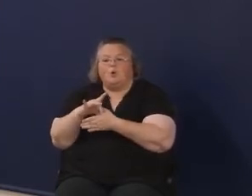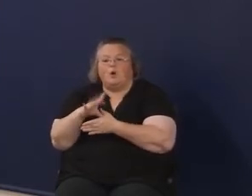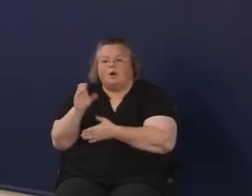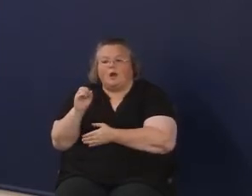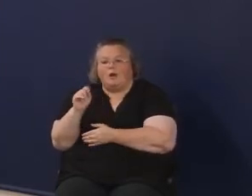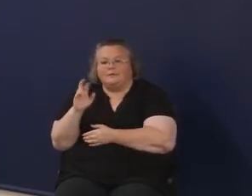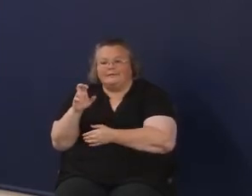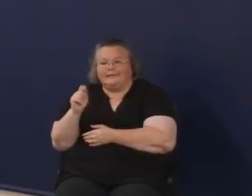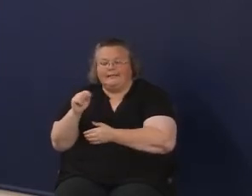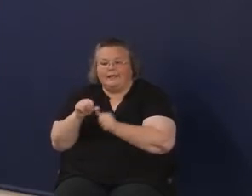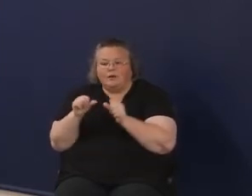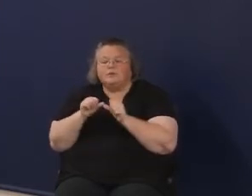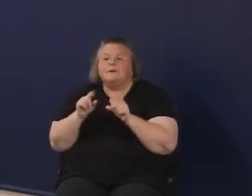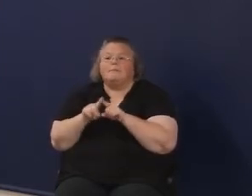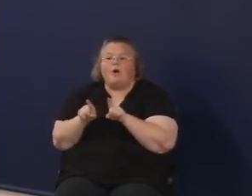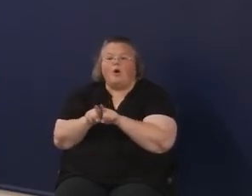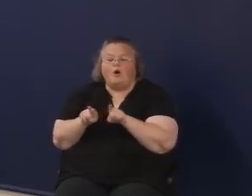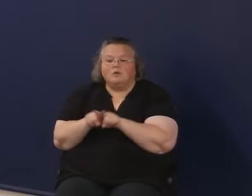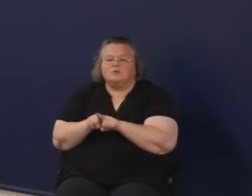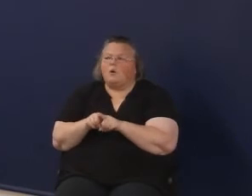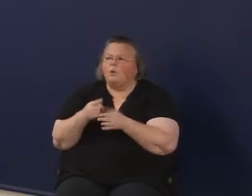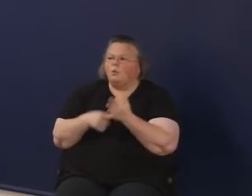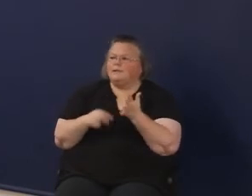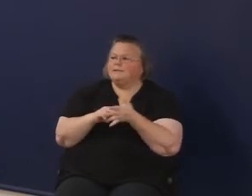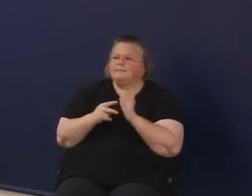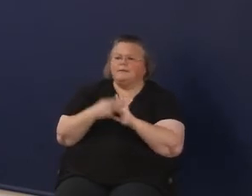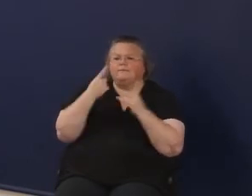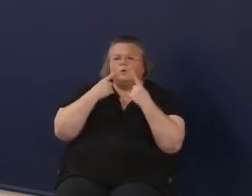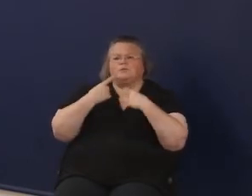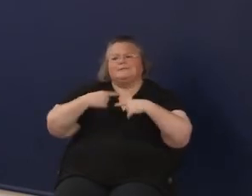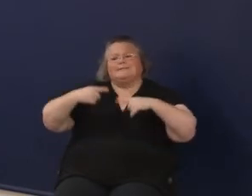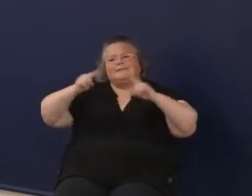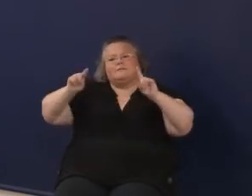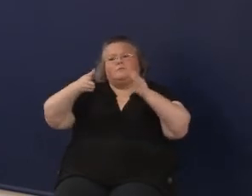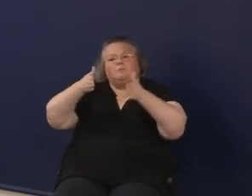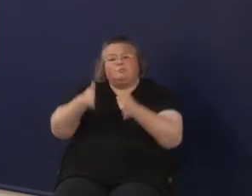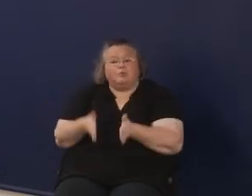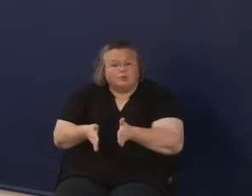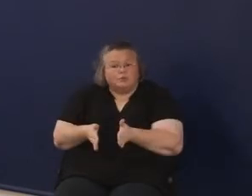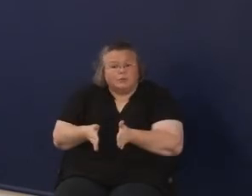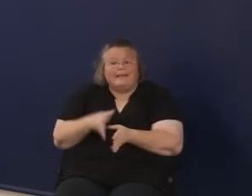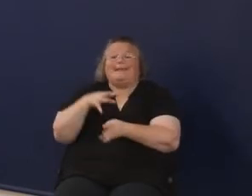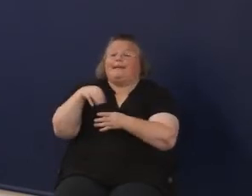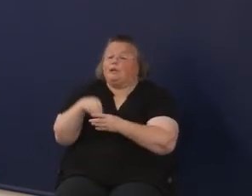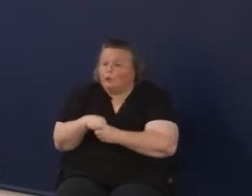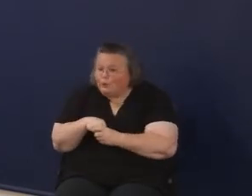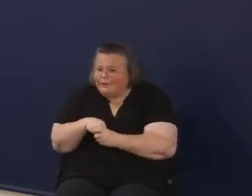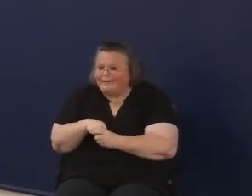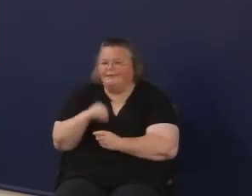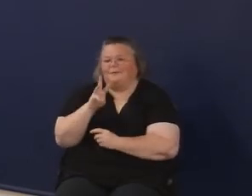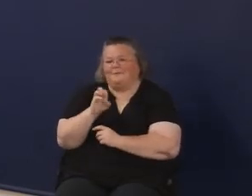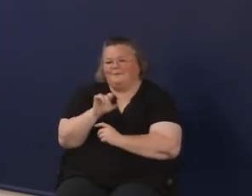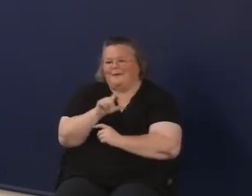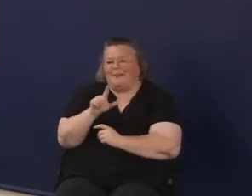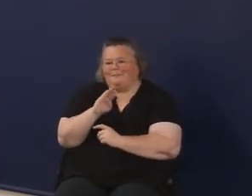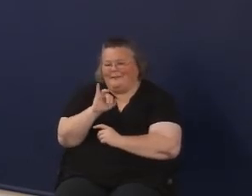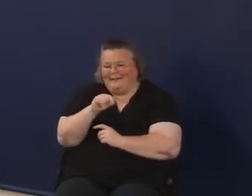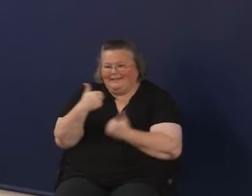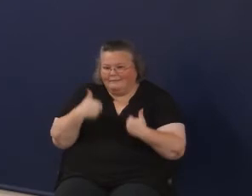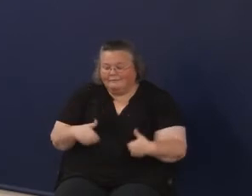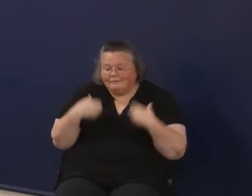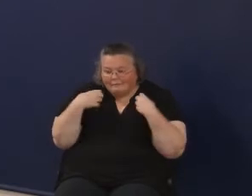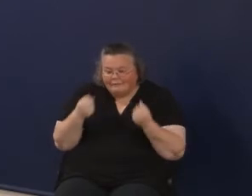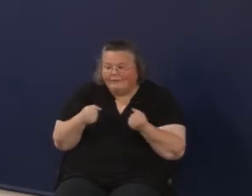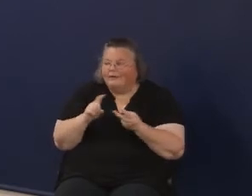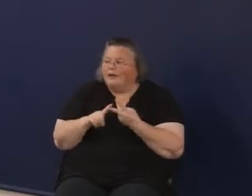They are really looking at what it takes to be a successful person, including well-being and being